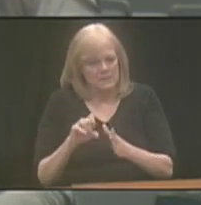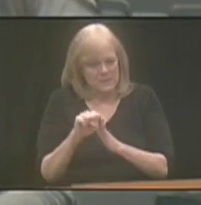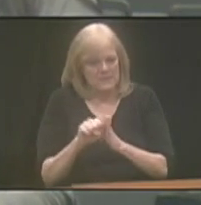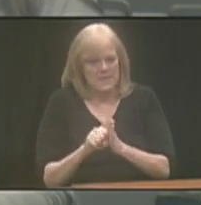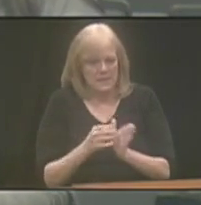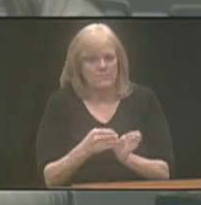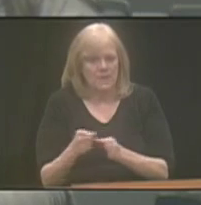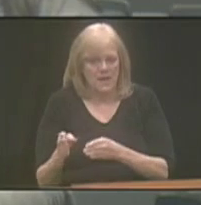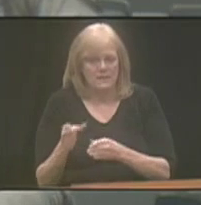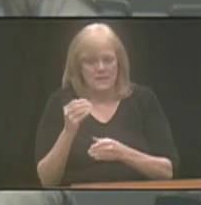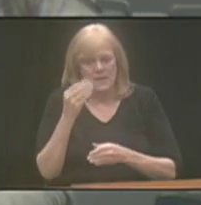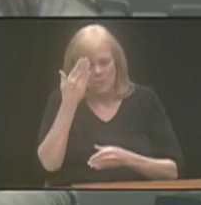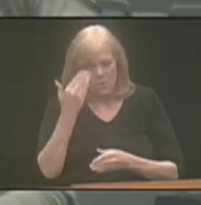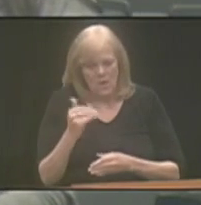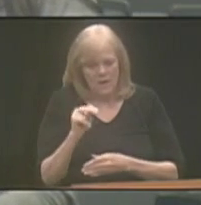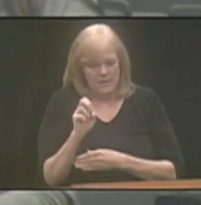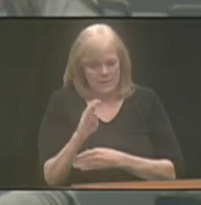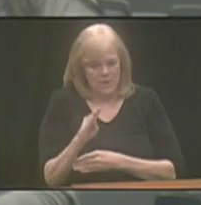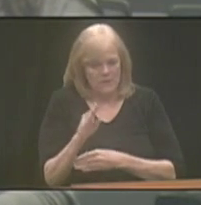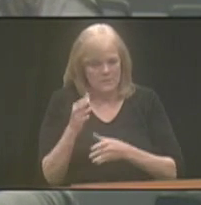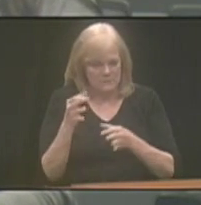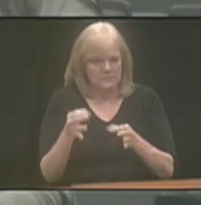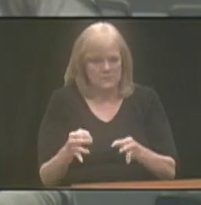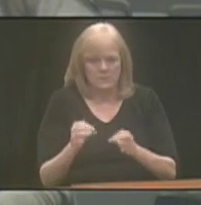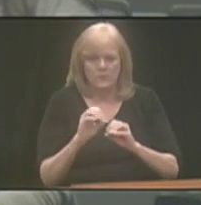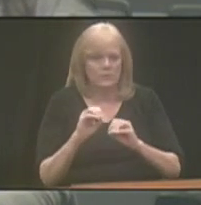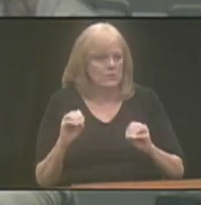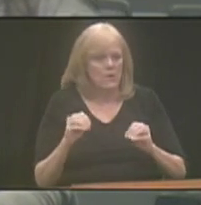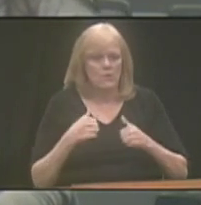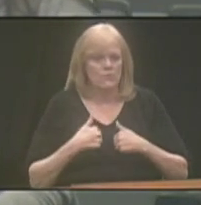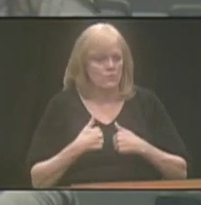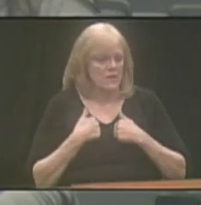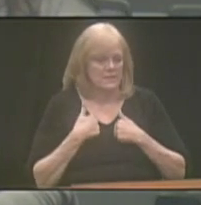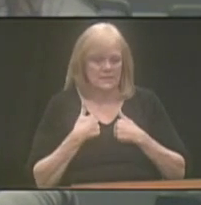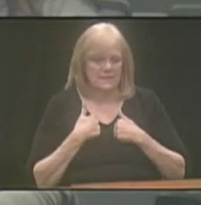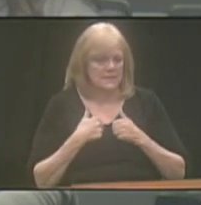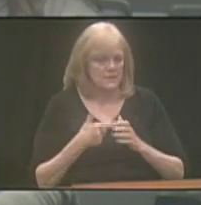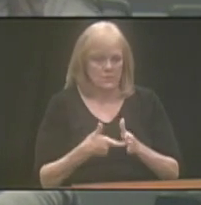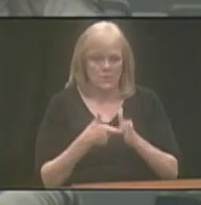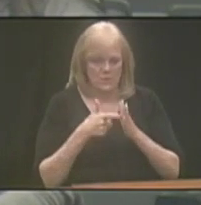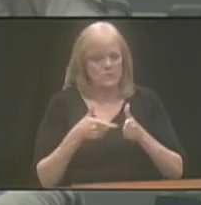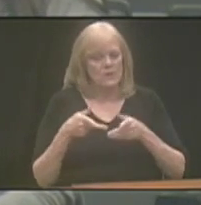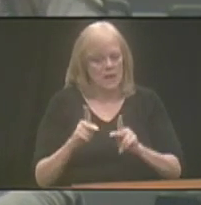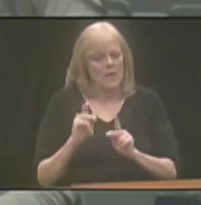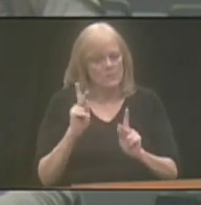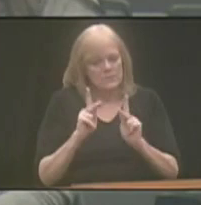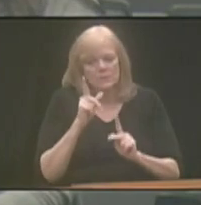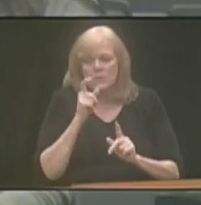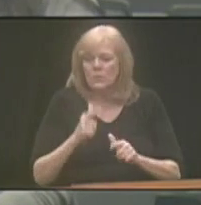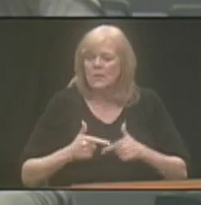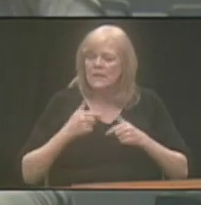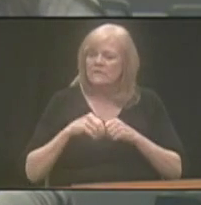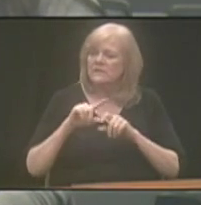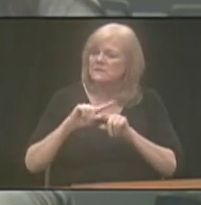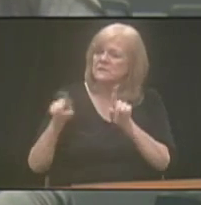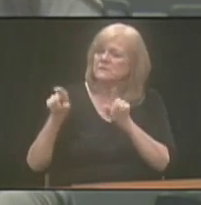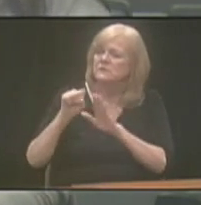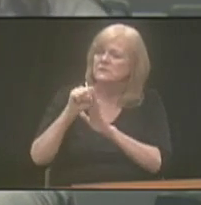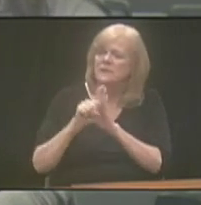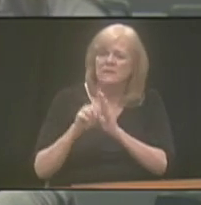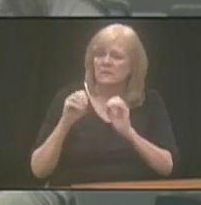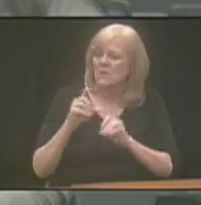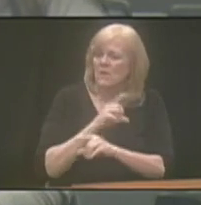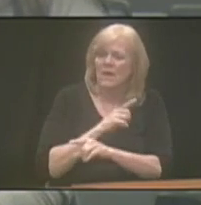state plans and why Nebraska opted for no residency requirement to allow those individuals who live in states where there's no